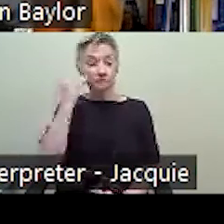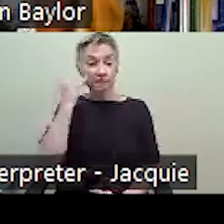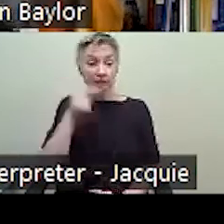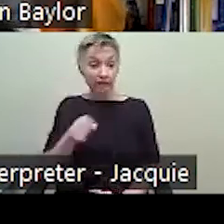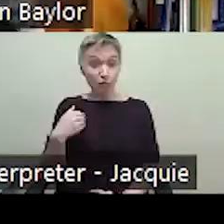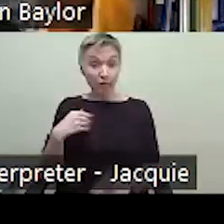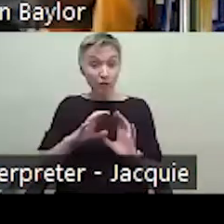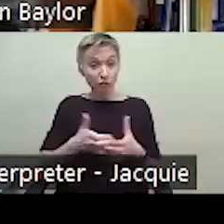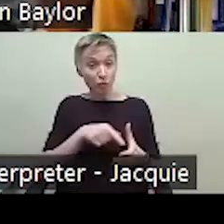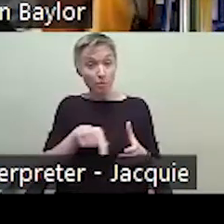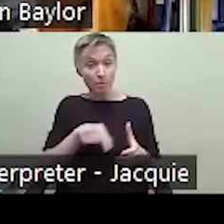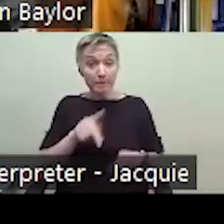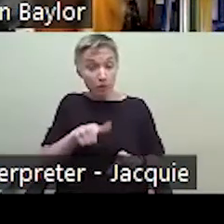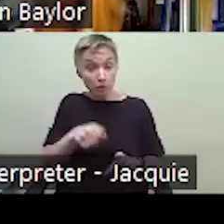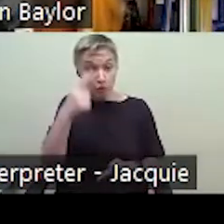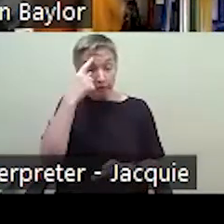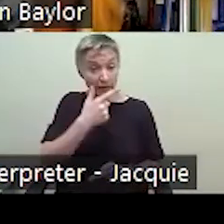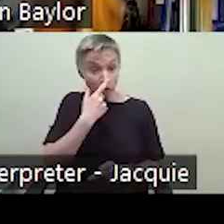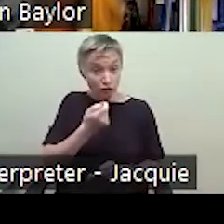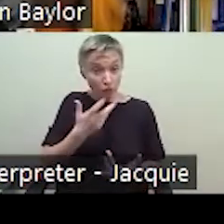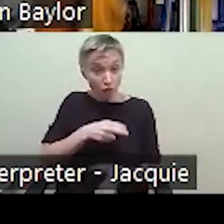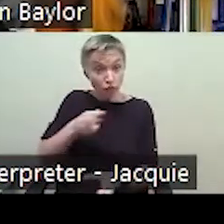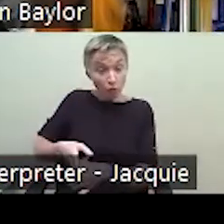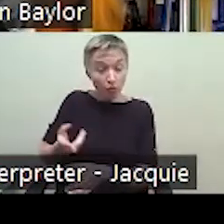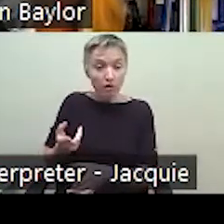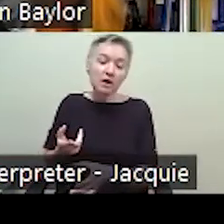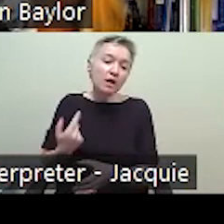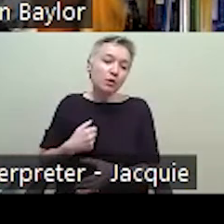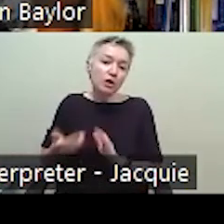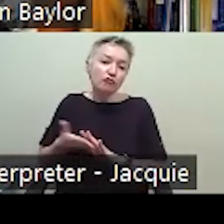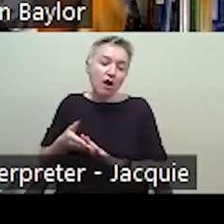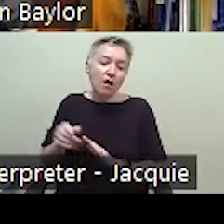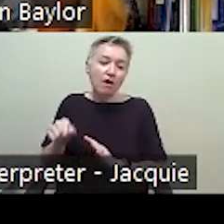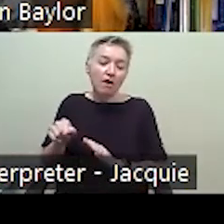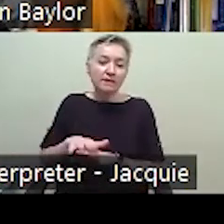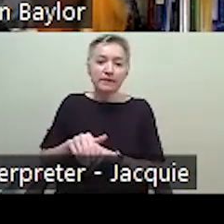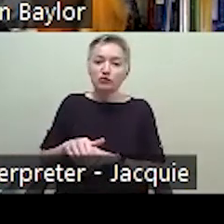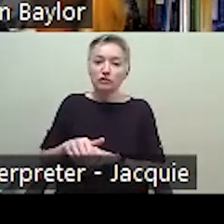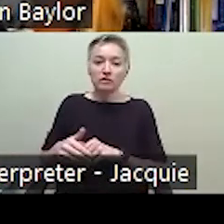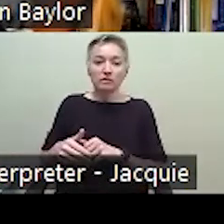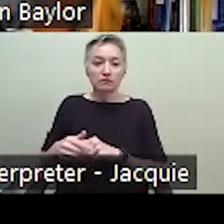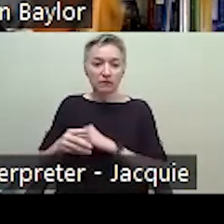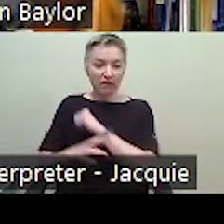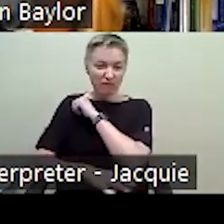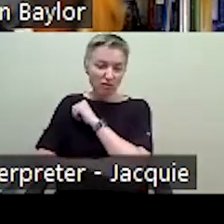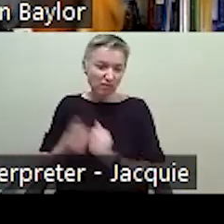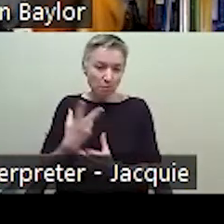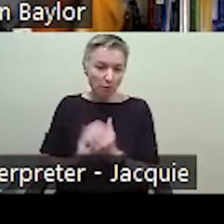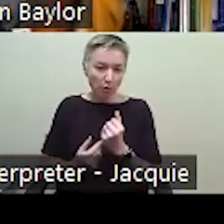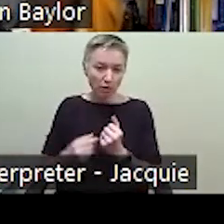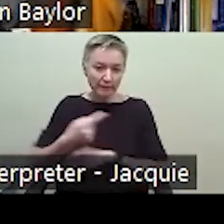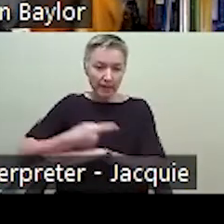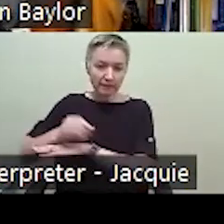that you think would be interested, uh, we run this simulation, uh, this fall, both of those dates. We will have